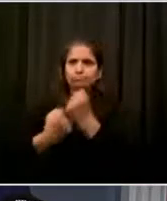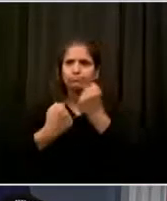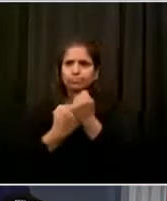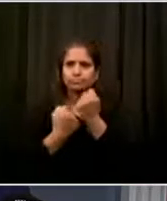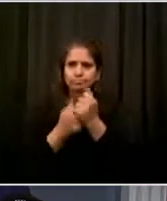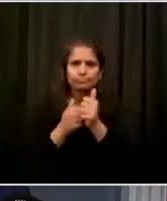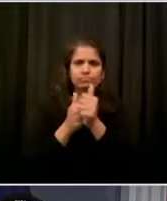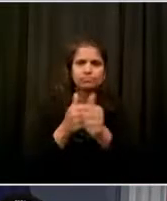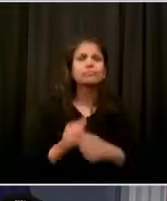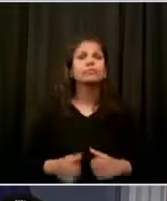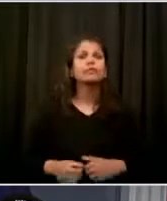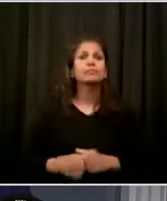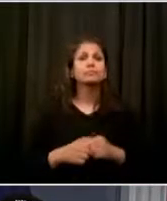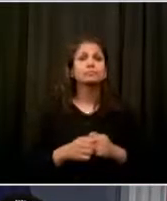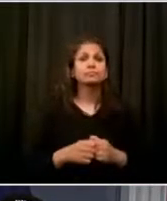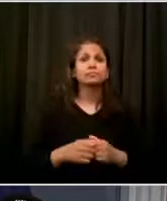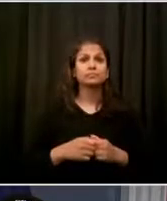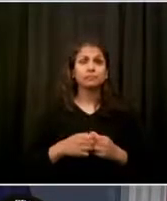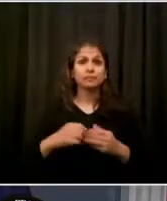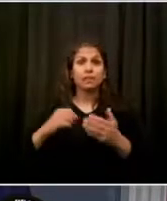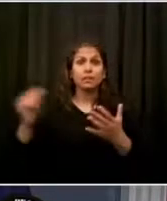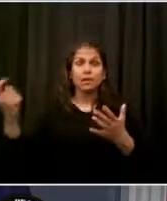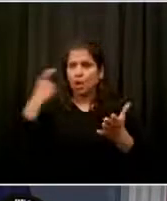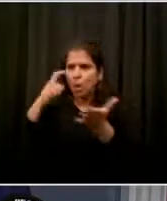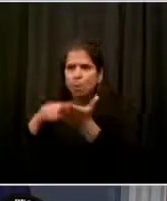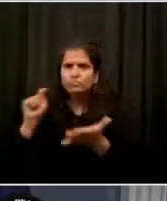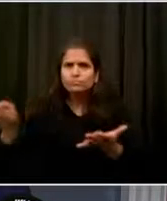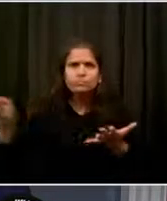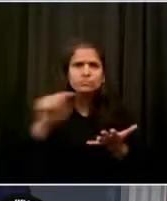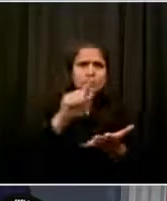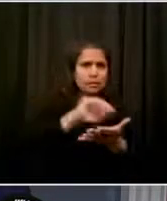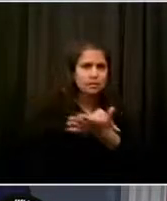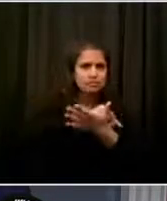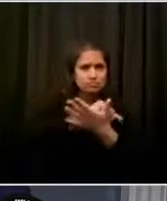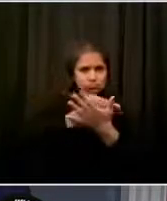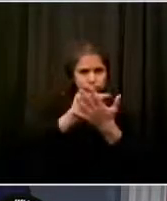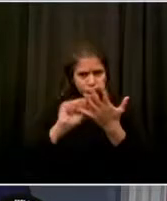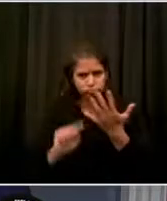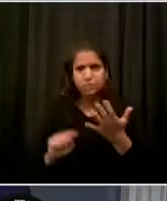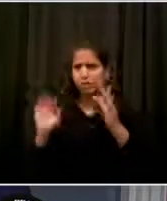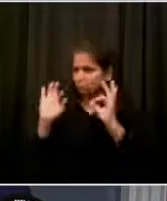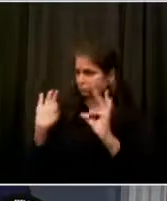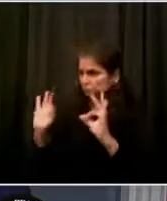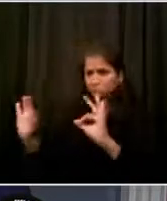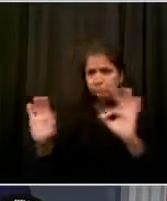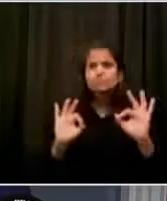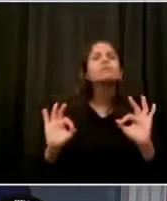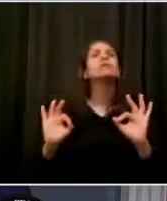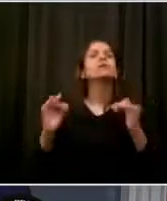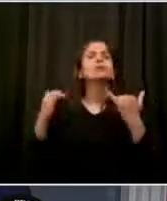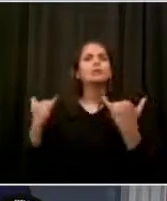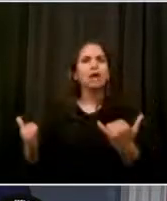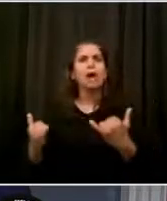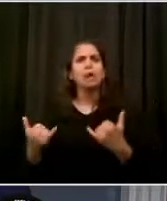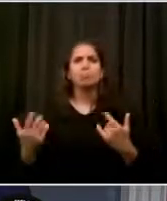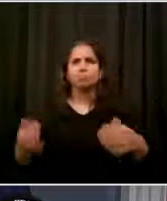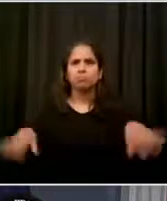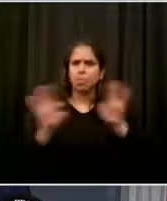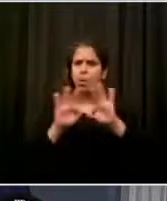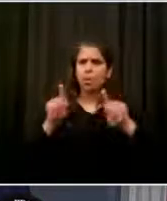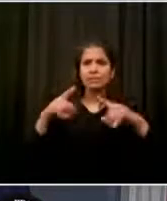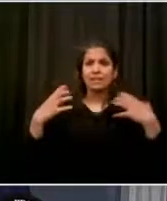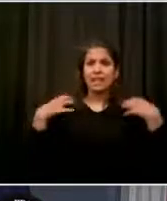guaranteed health care for all New Yorkers that we had to lead the way, we had to show that everyone will get health care regardless of income,